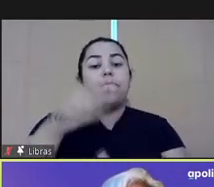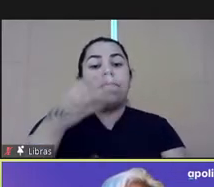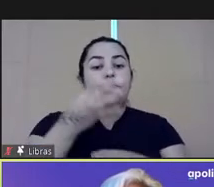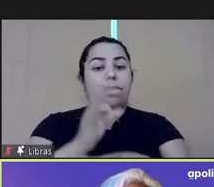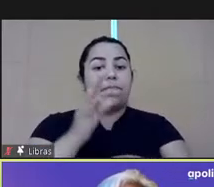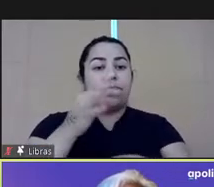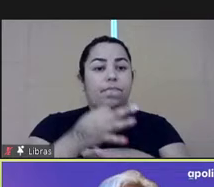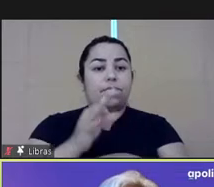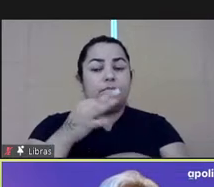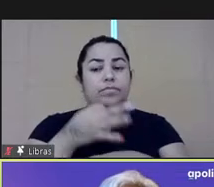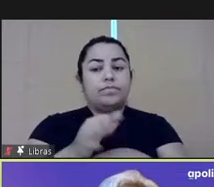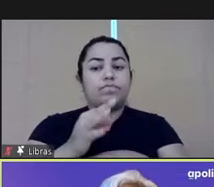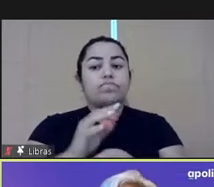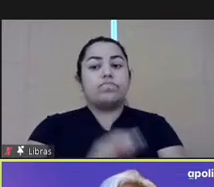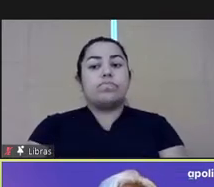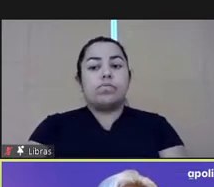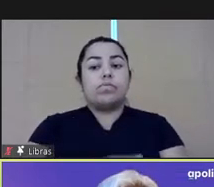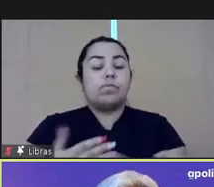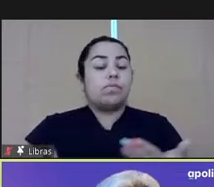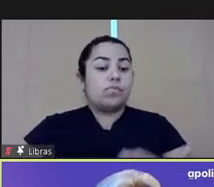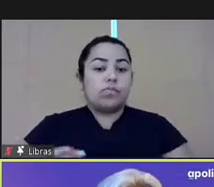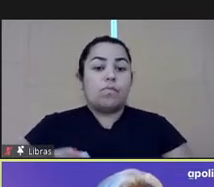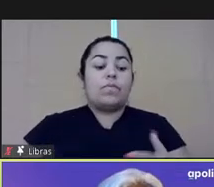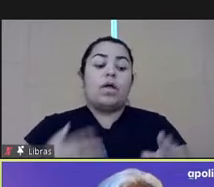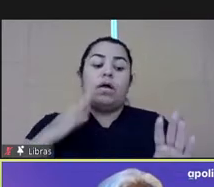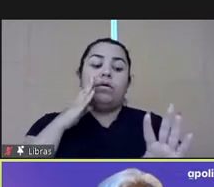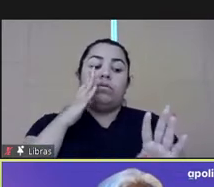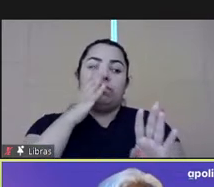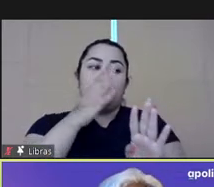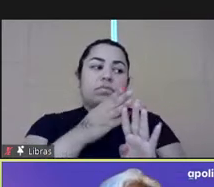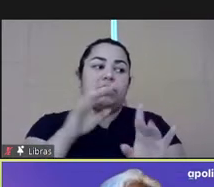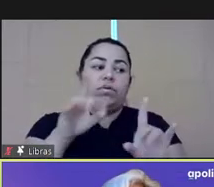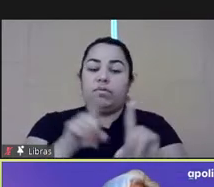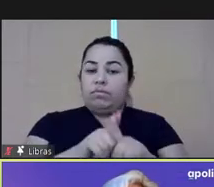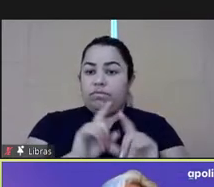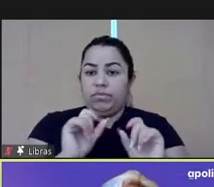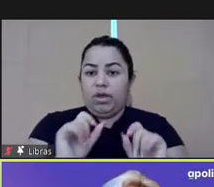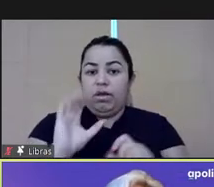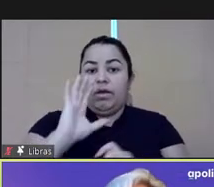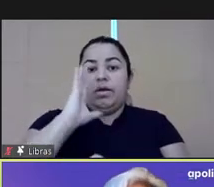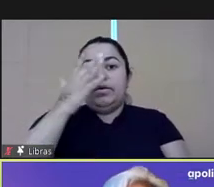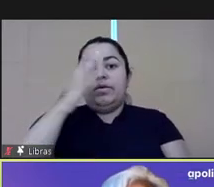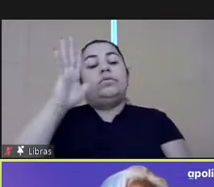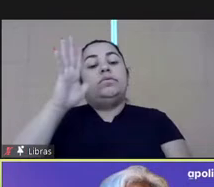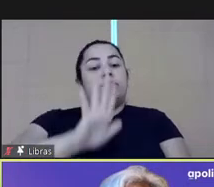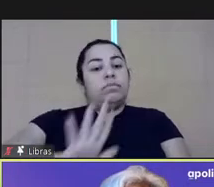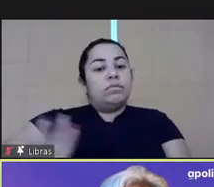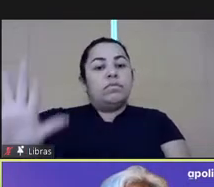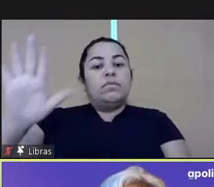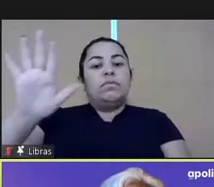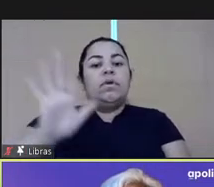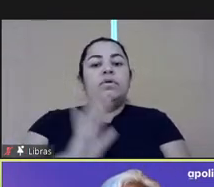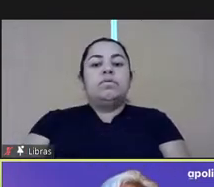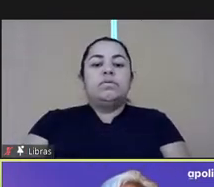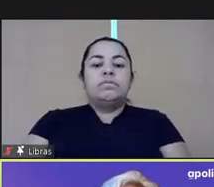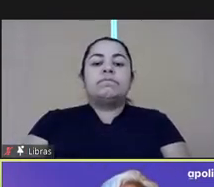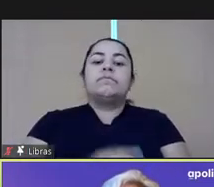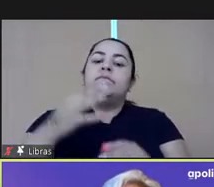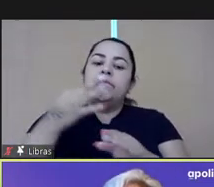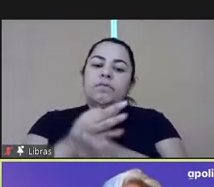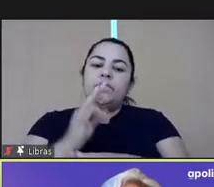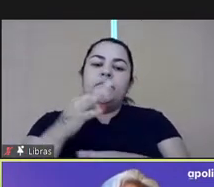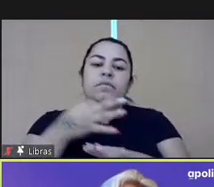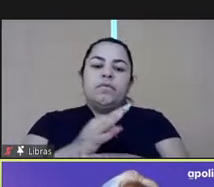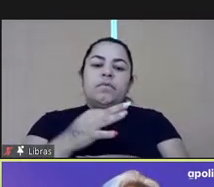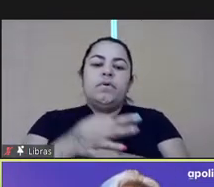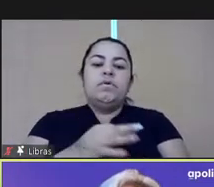to focus on national priorities and solutions. Now, while the training itself is not new, the integration